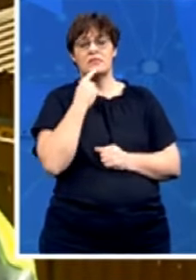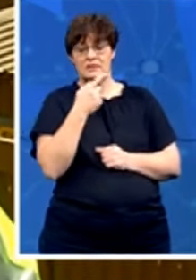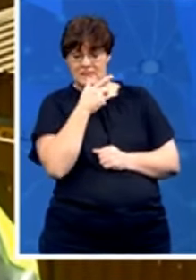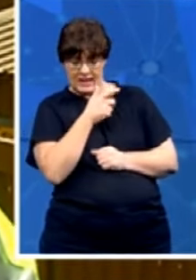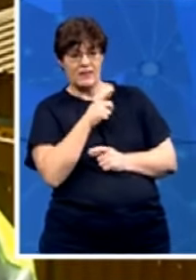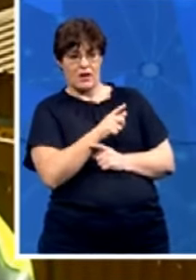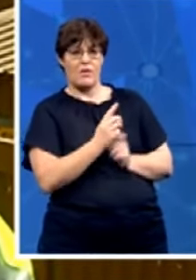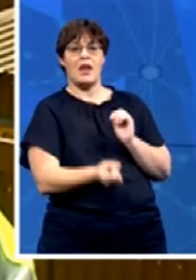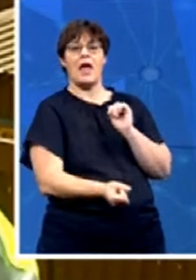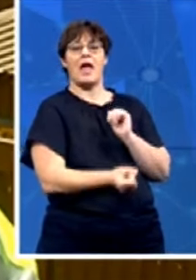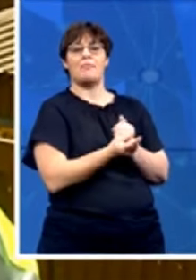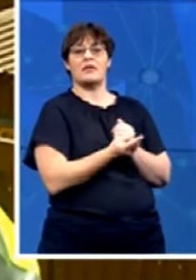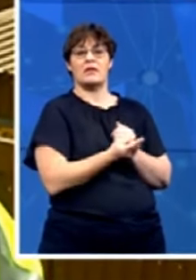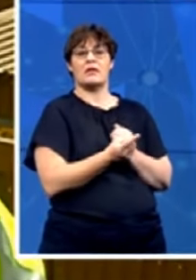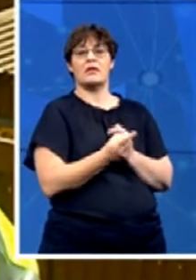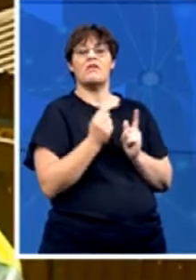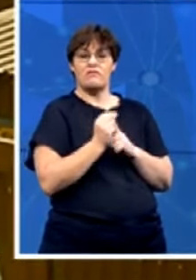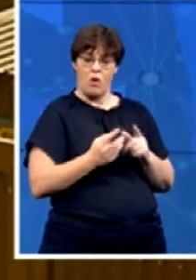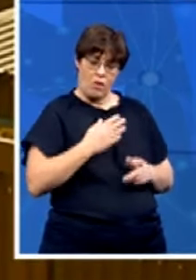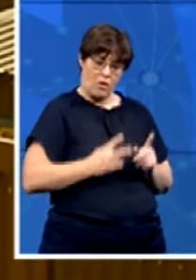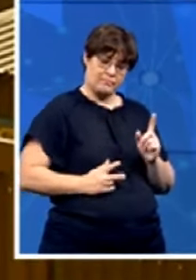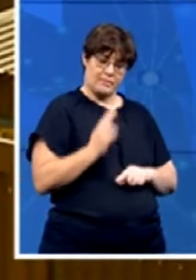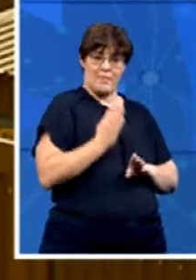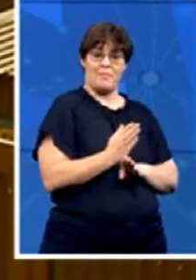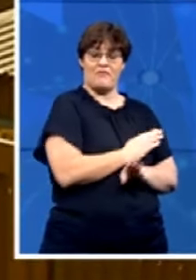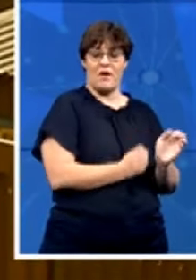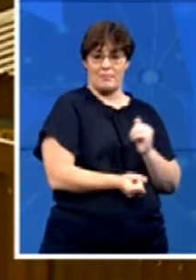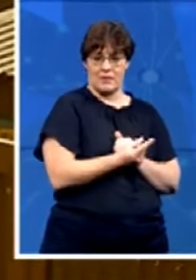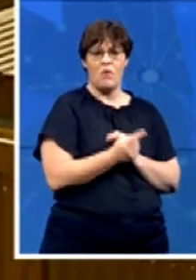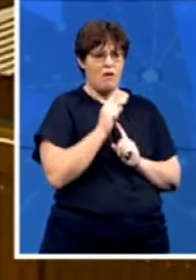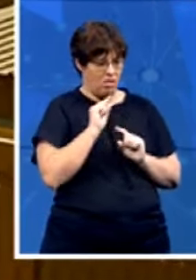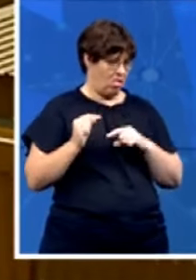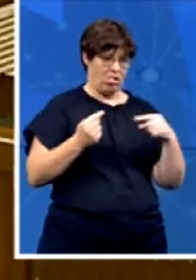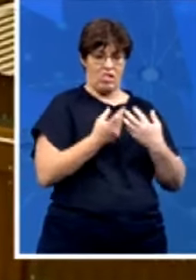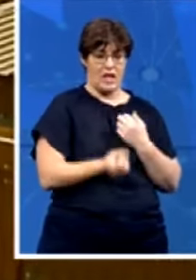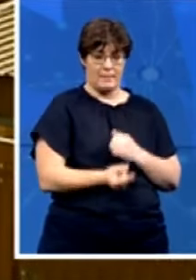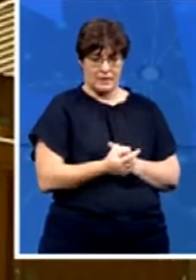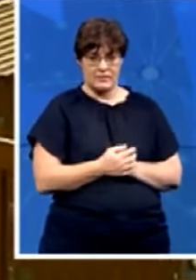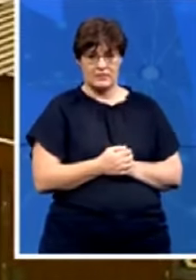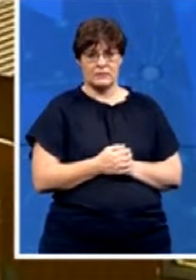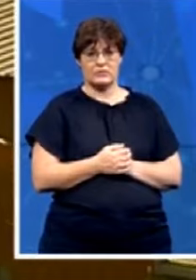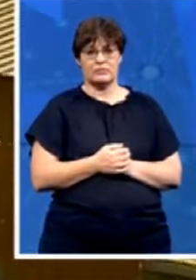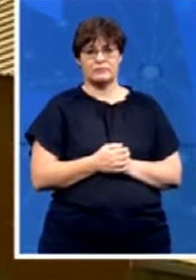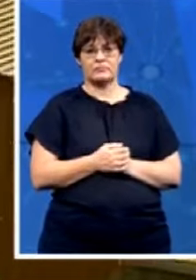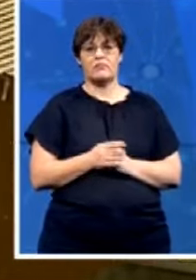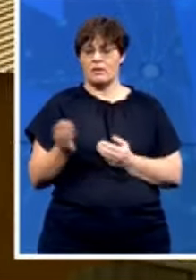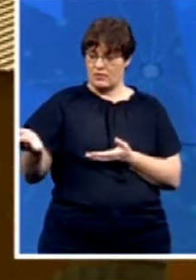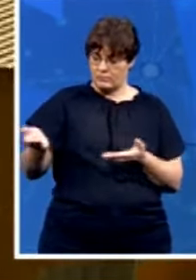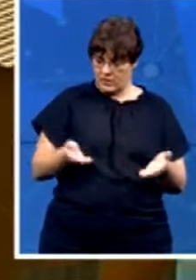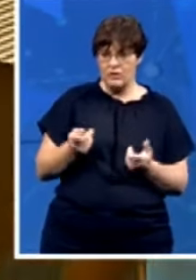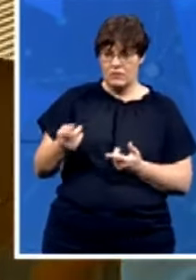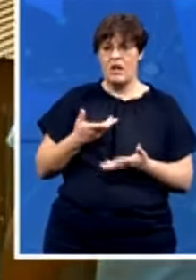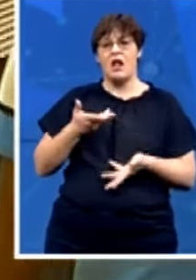ribbon cutting ceremony that was highly controversial perhaps let's bring Mr Shai in to elaborate further on what his party